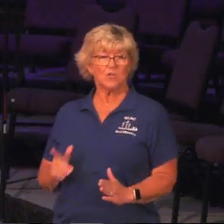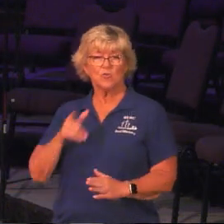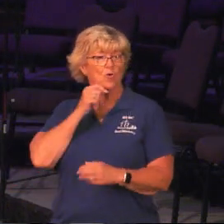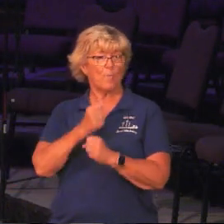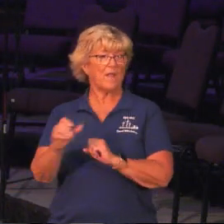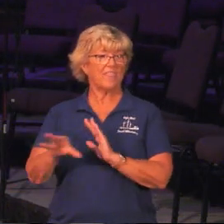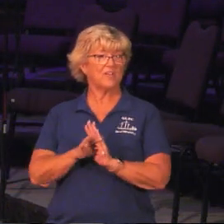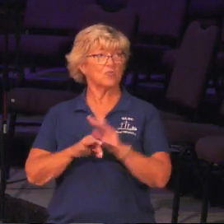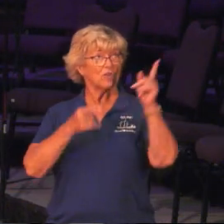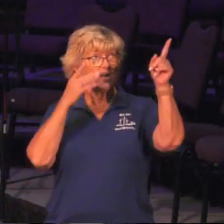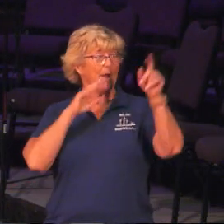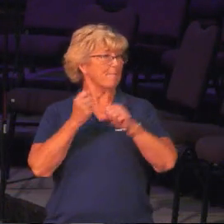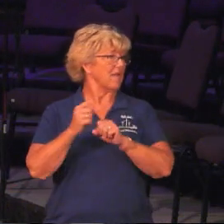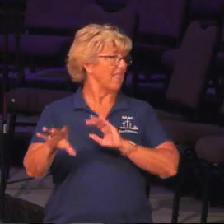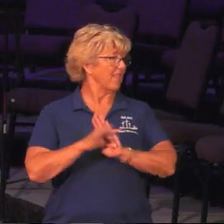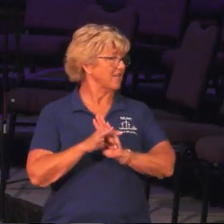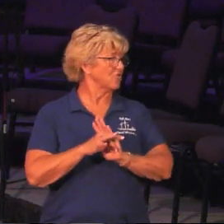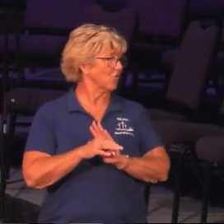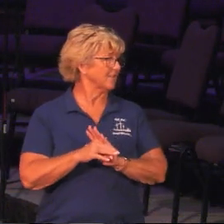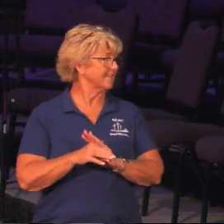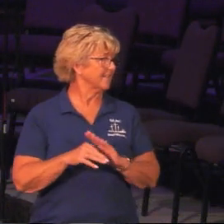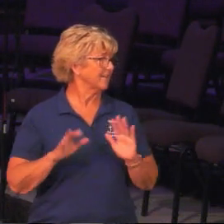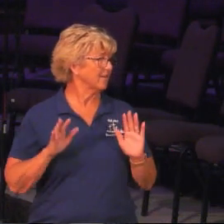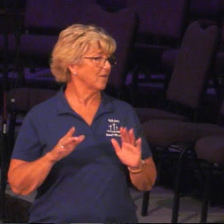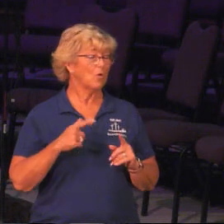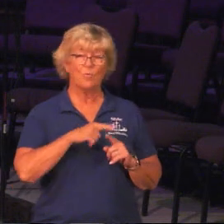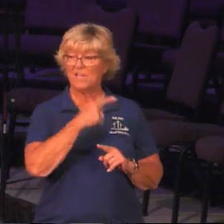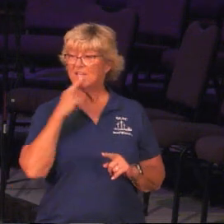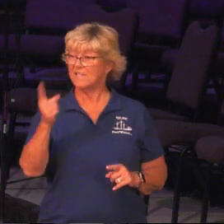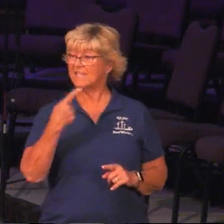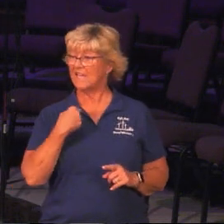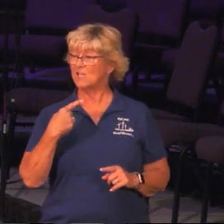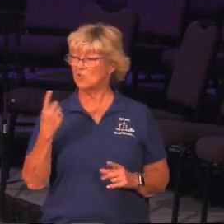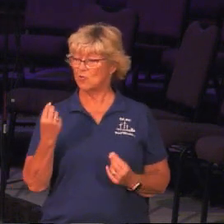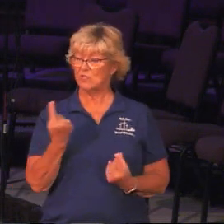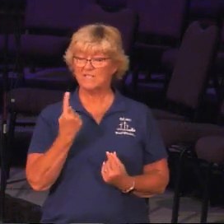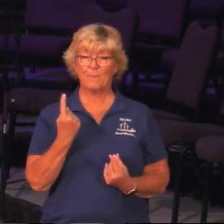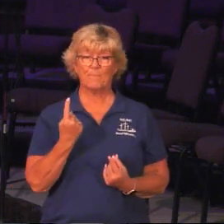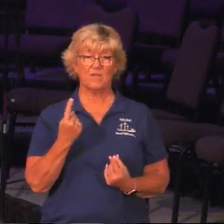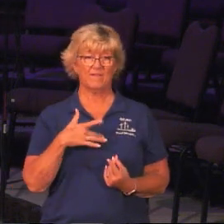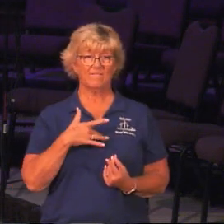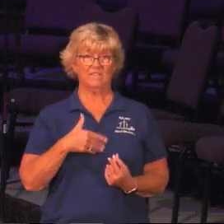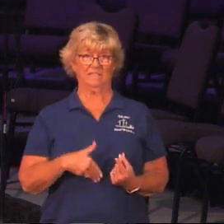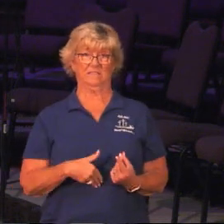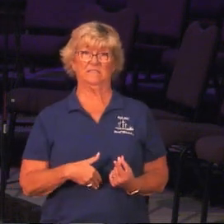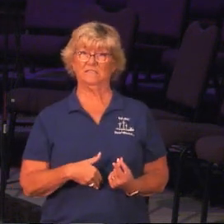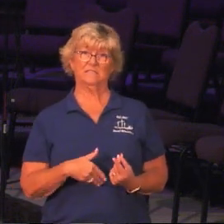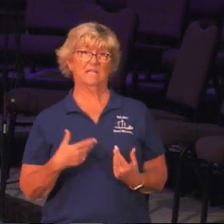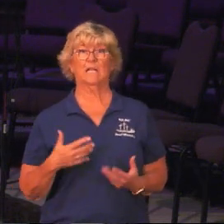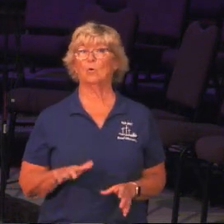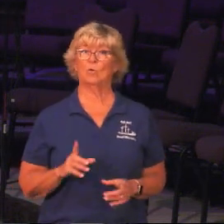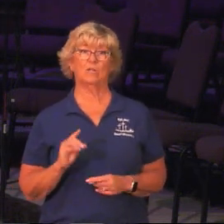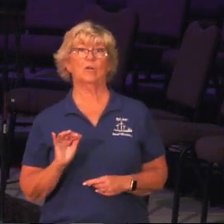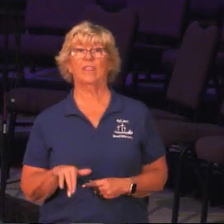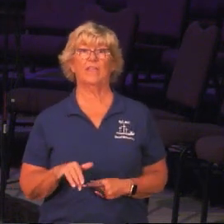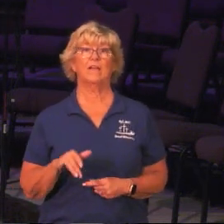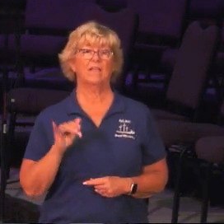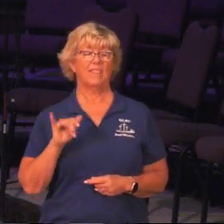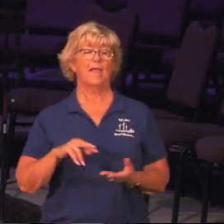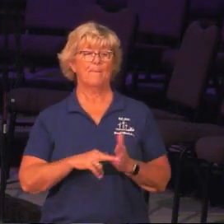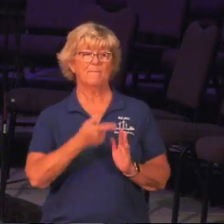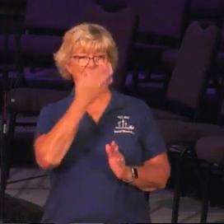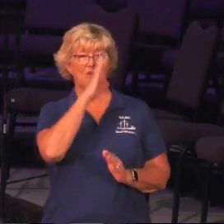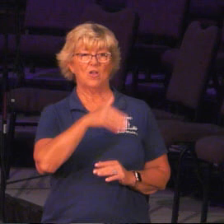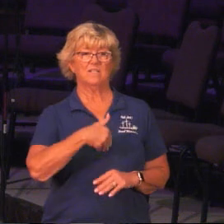make those choices. He does. You know, and half the time when he tells you to do something, you get this feeling in your stomach like, I don't want to do that. That's usually him telling